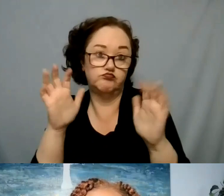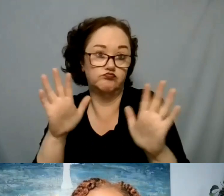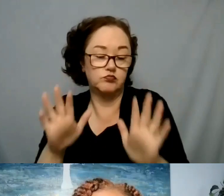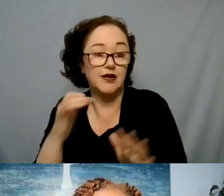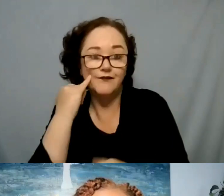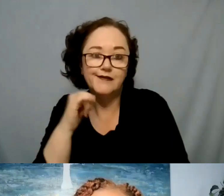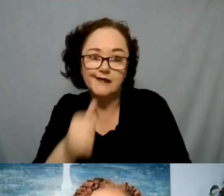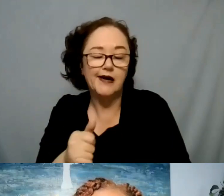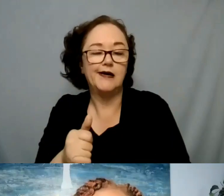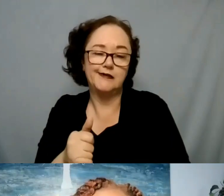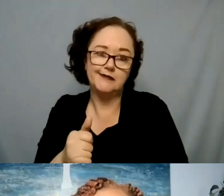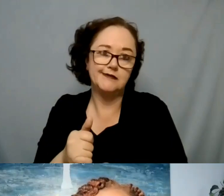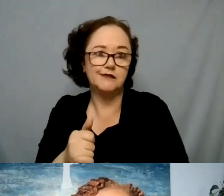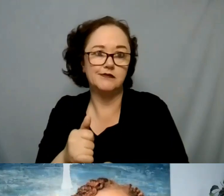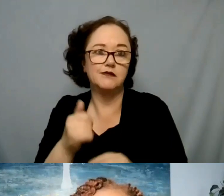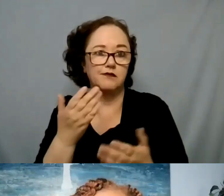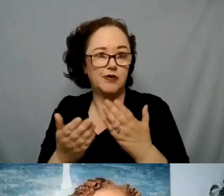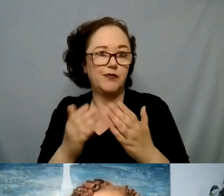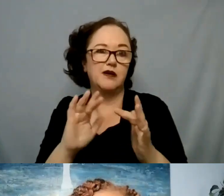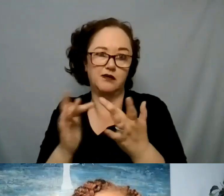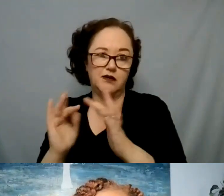sometimes online can be an option